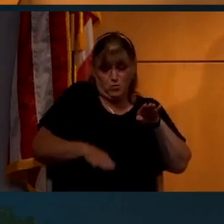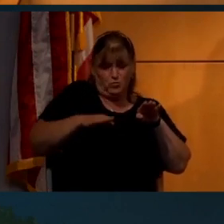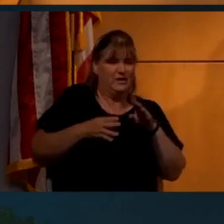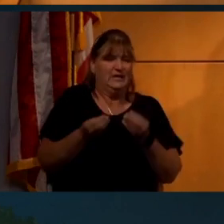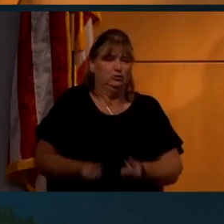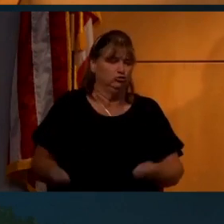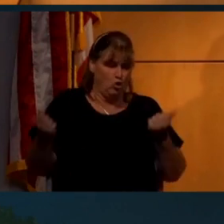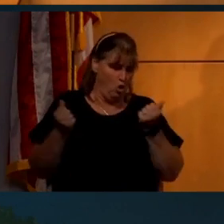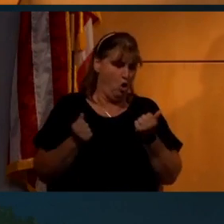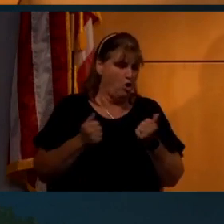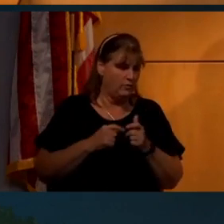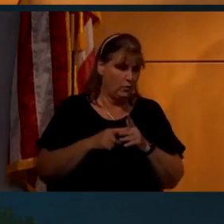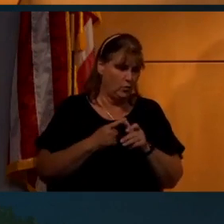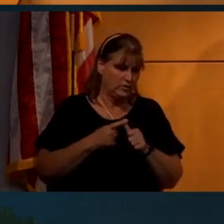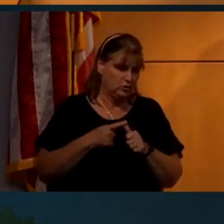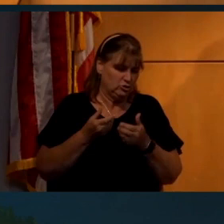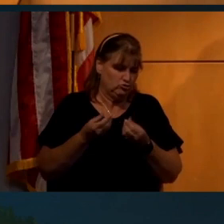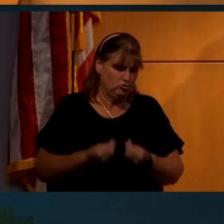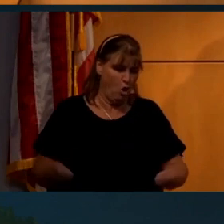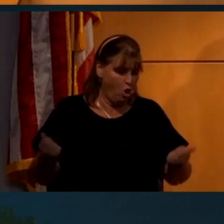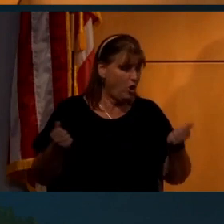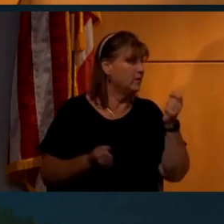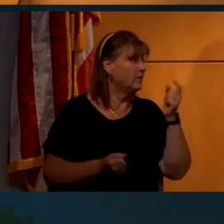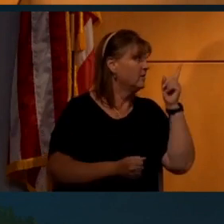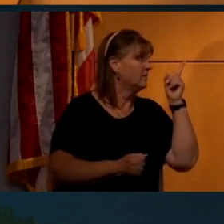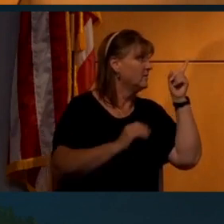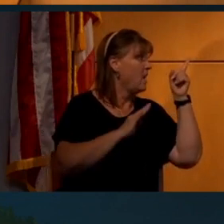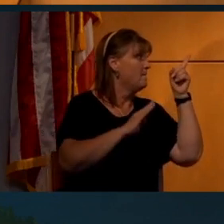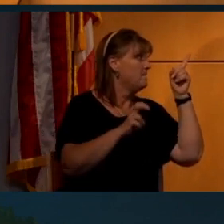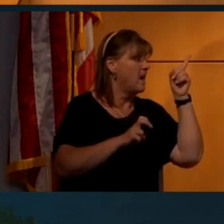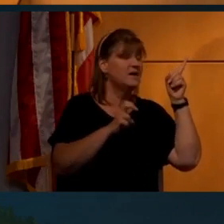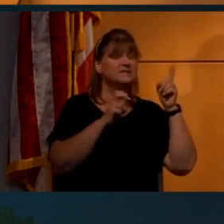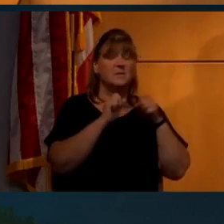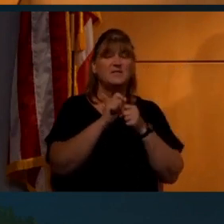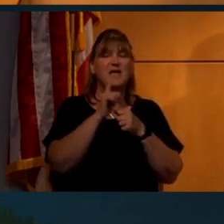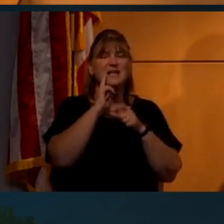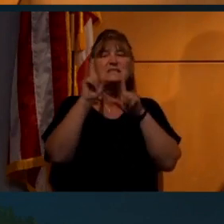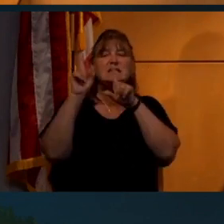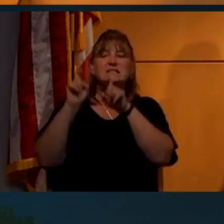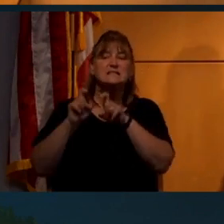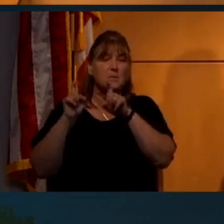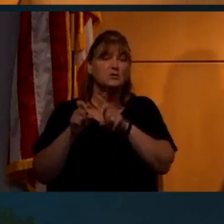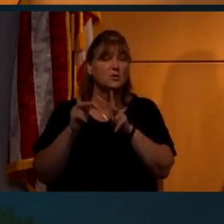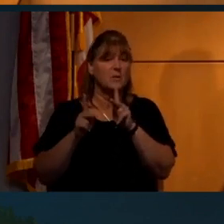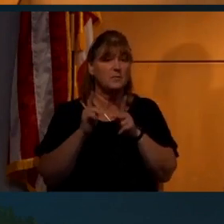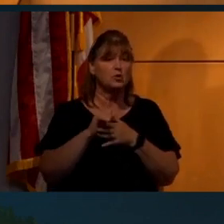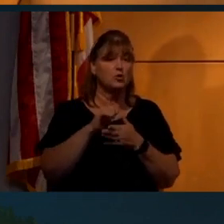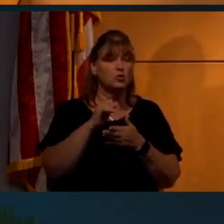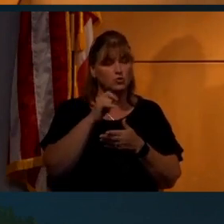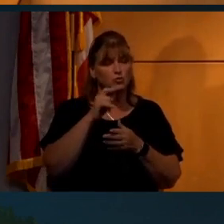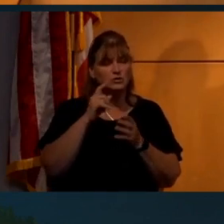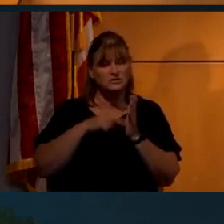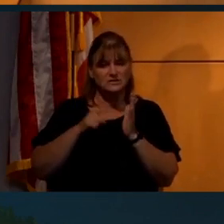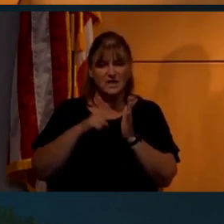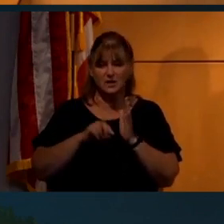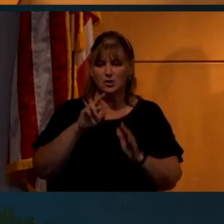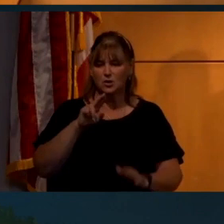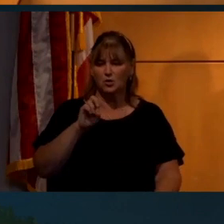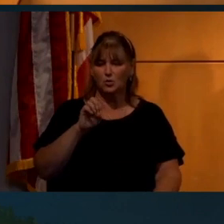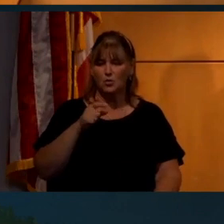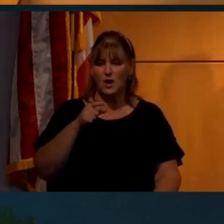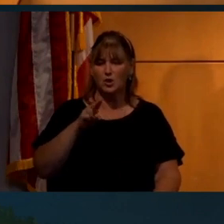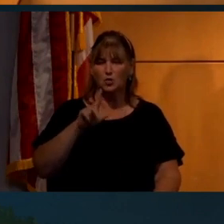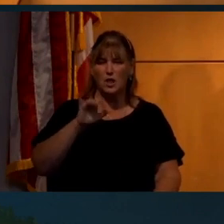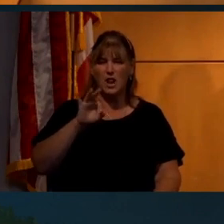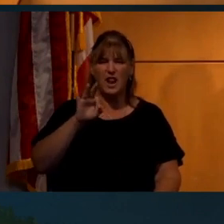prints all around there, but the original one's probably gone. This is one that was made by Buzz Aldrin as an experiment so that people who studied regolith, and there's